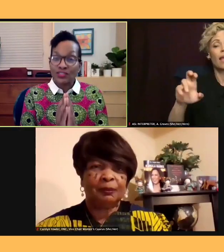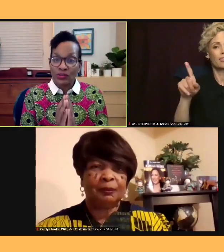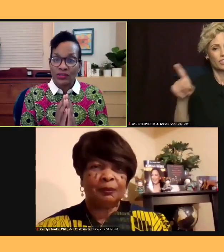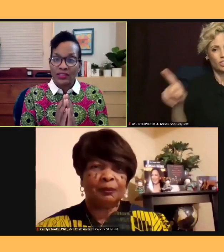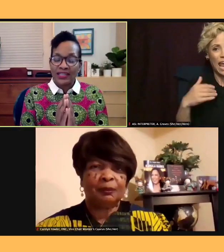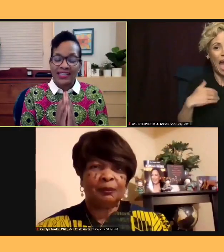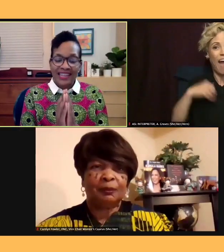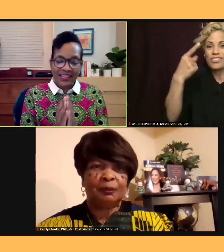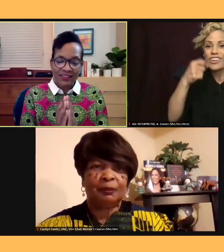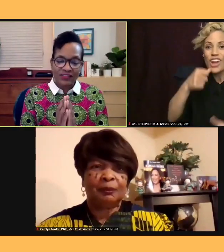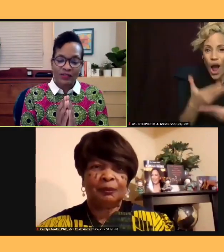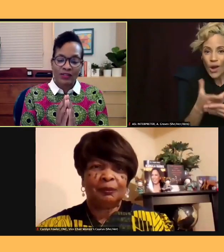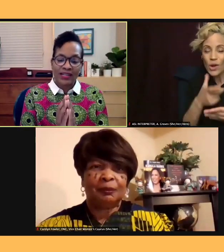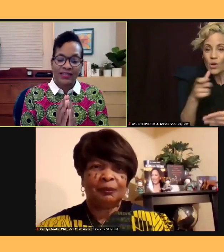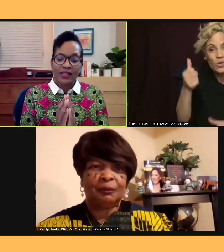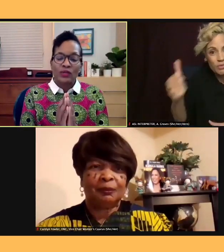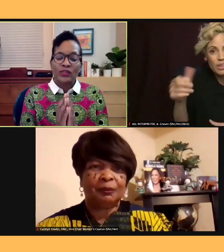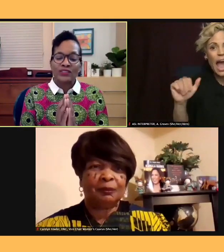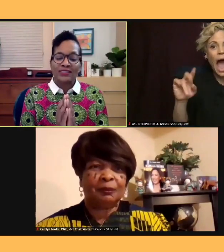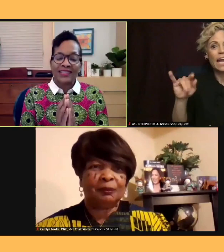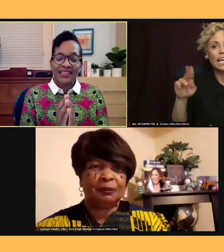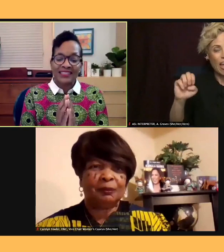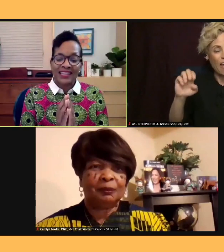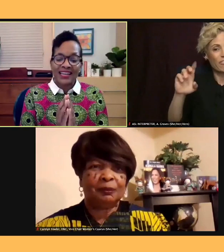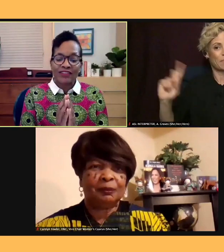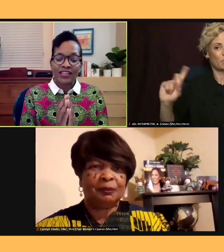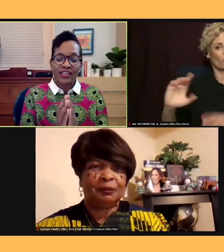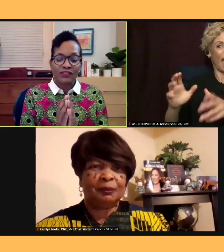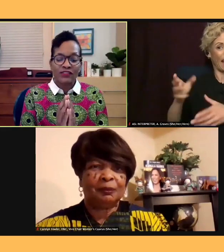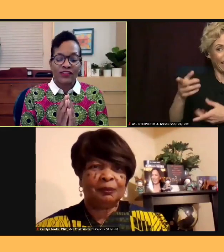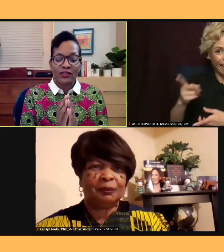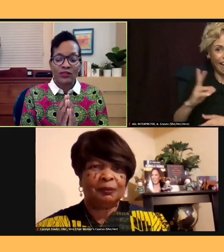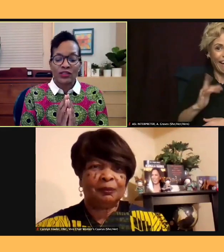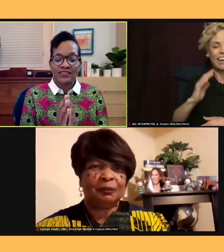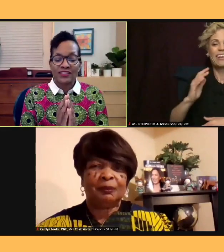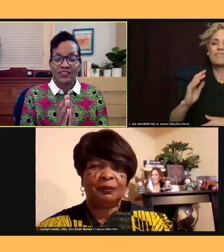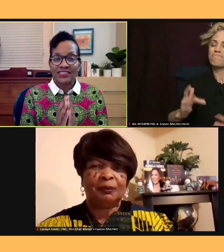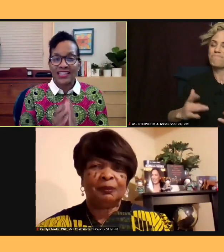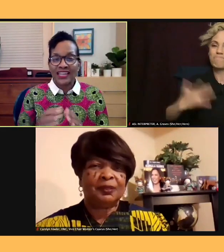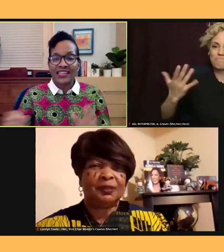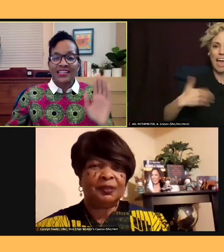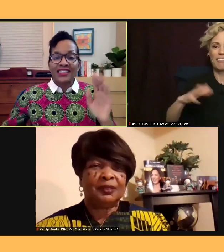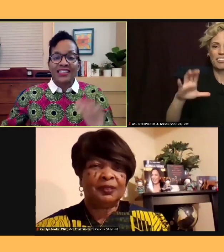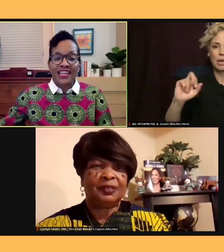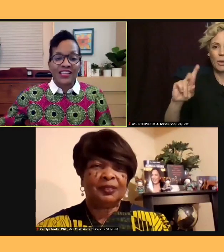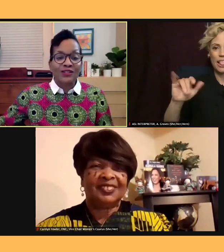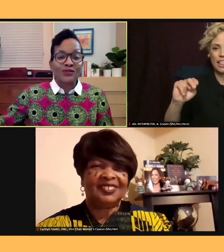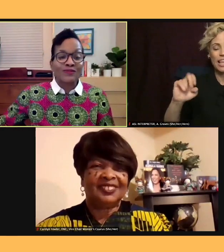active Democrat. We are delighted to have Carolyn Fowler with us here today. Thank you.